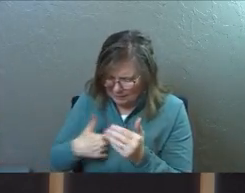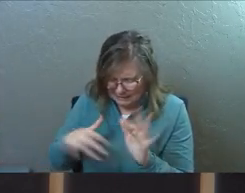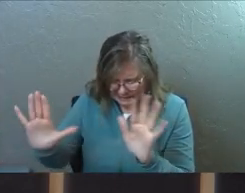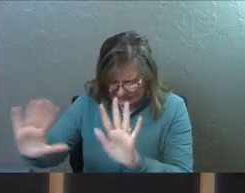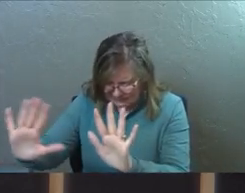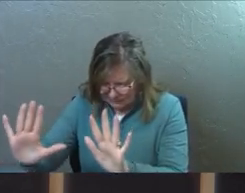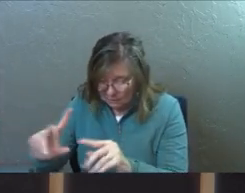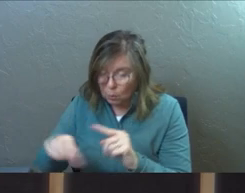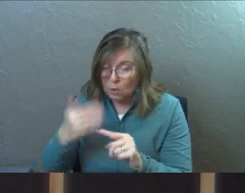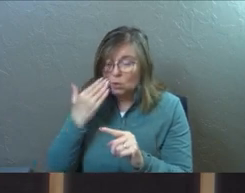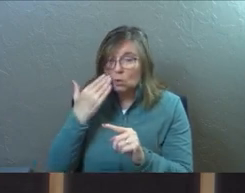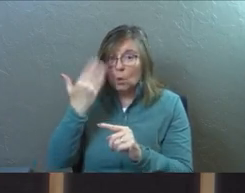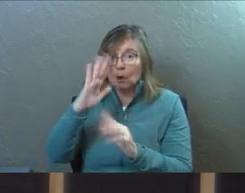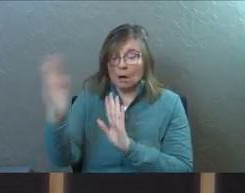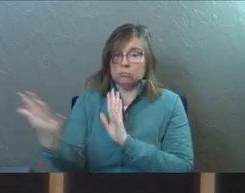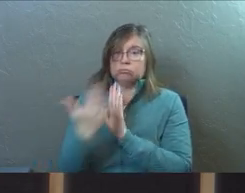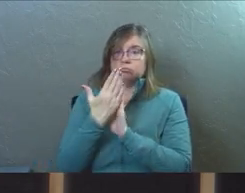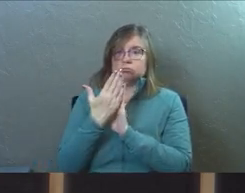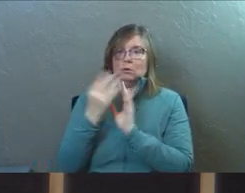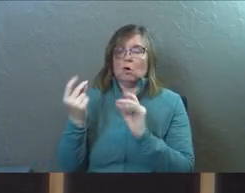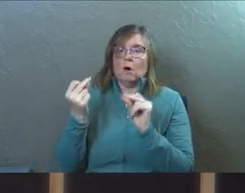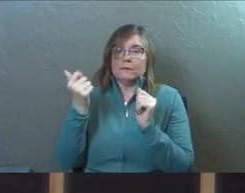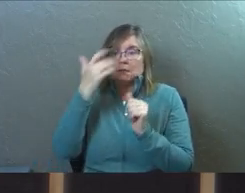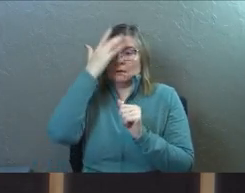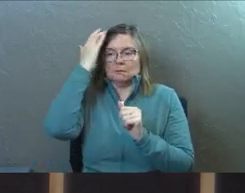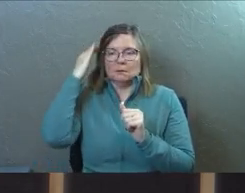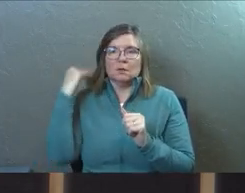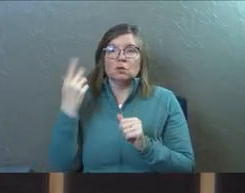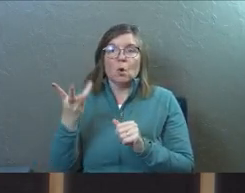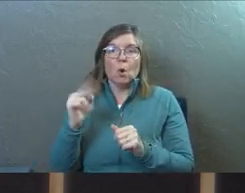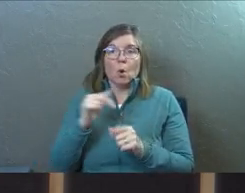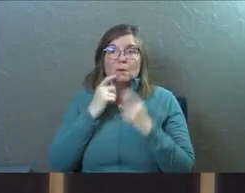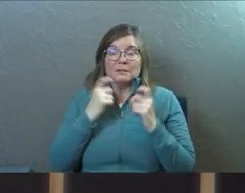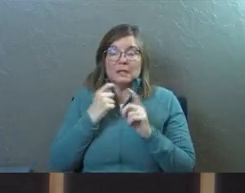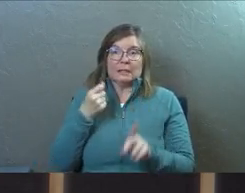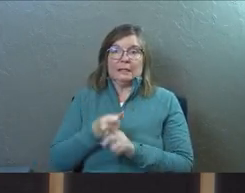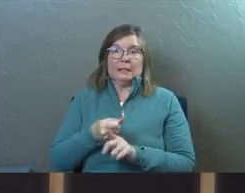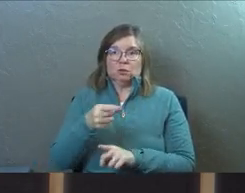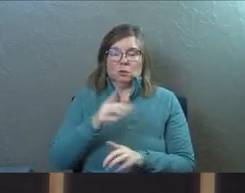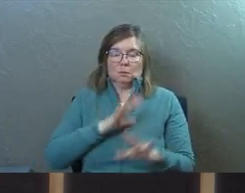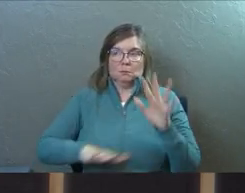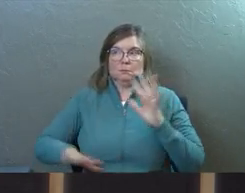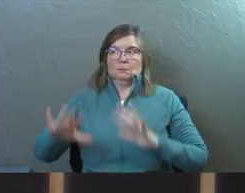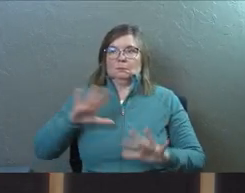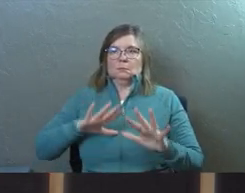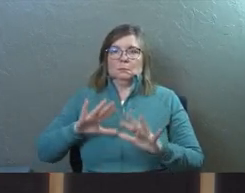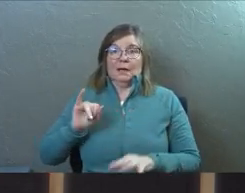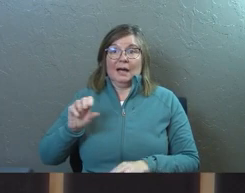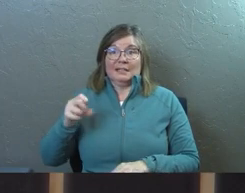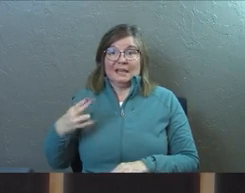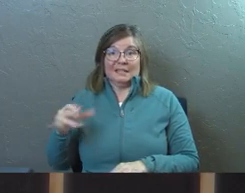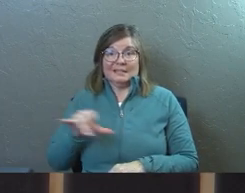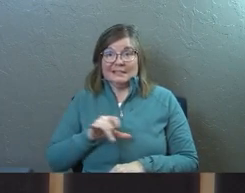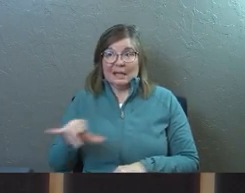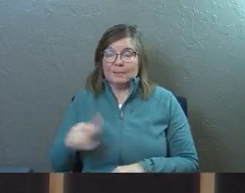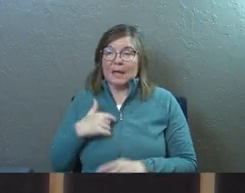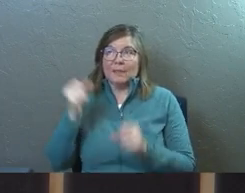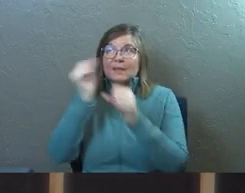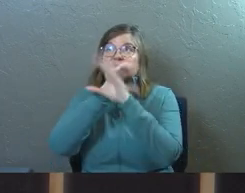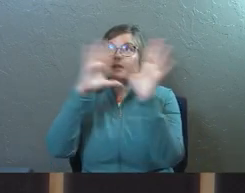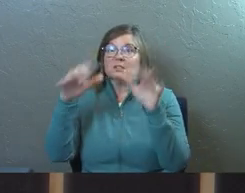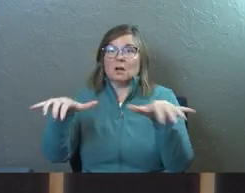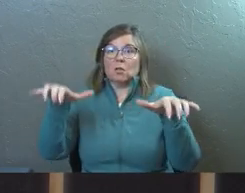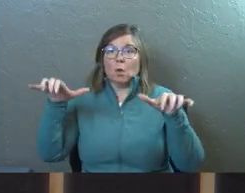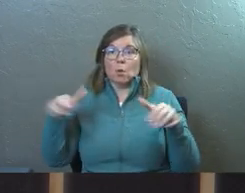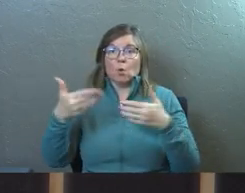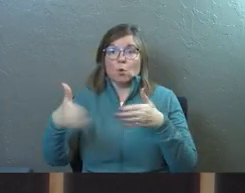Because when you know that God is in front of you, all of a sudden, the weight of your own sin hits you. Isaiah did the same thing. He had this vision